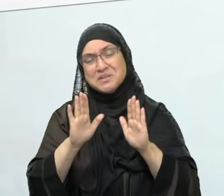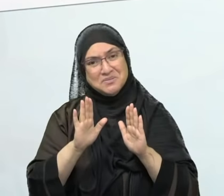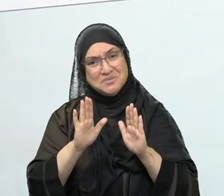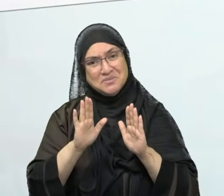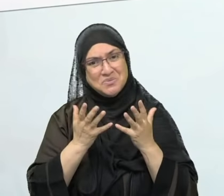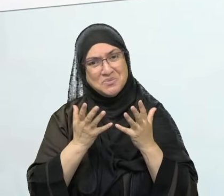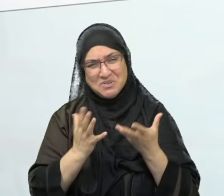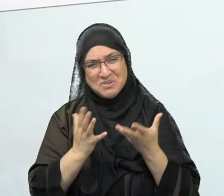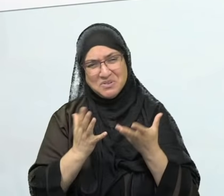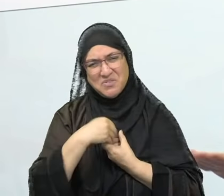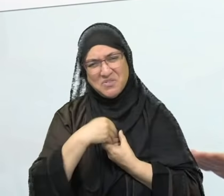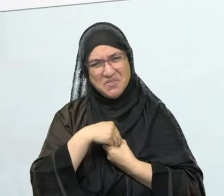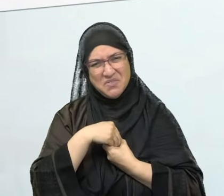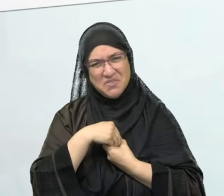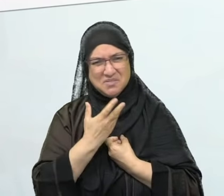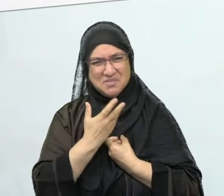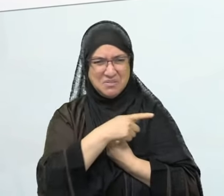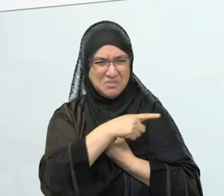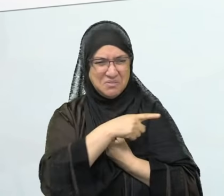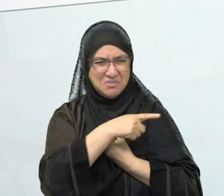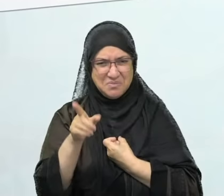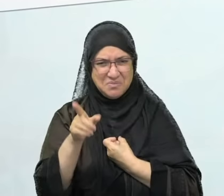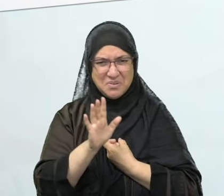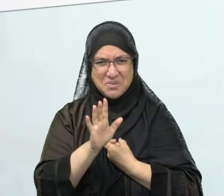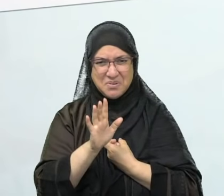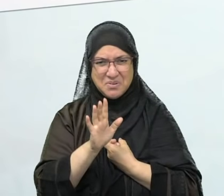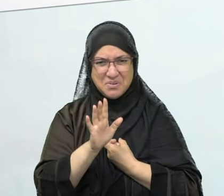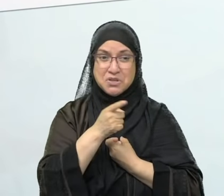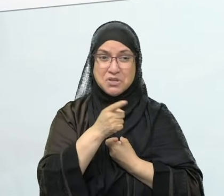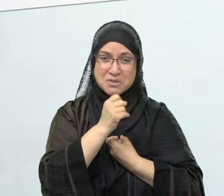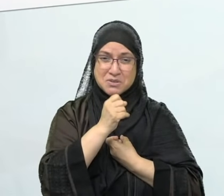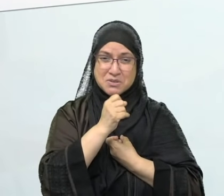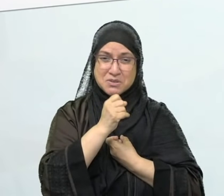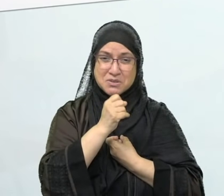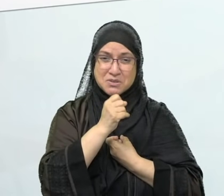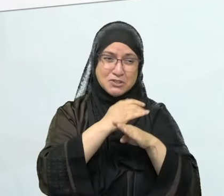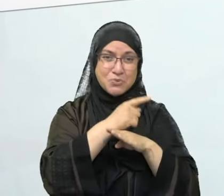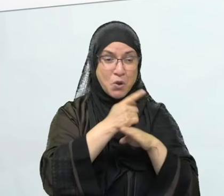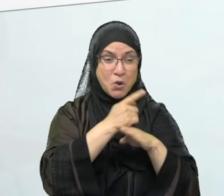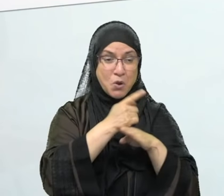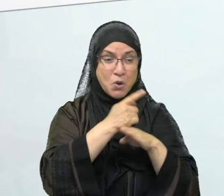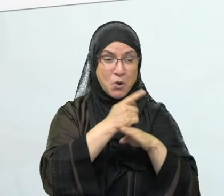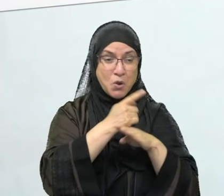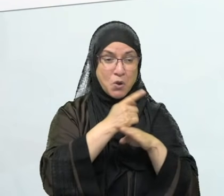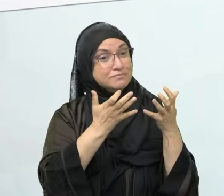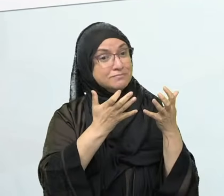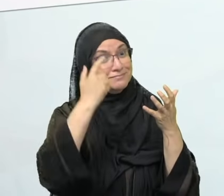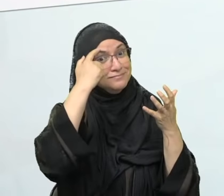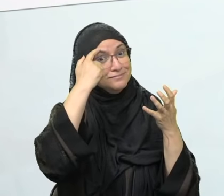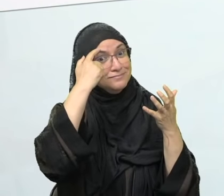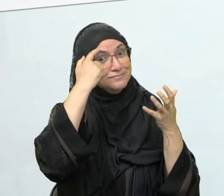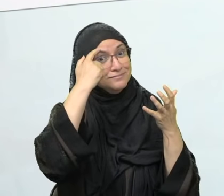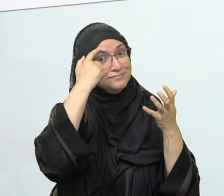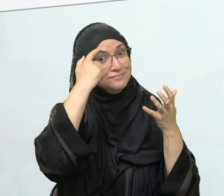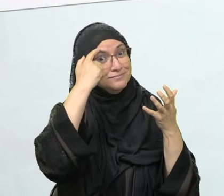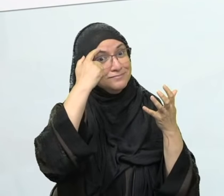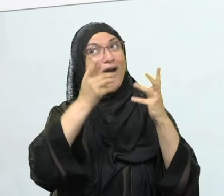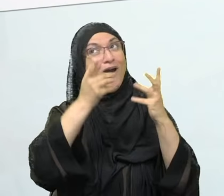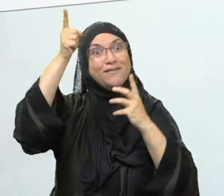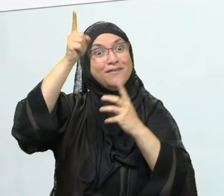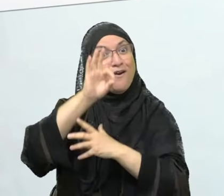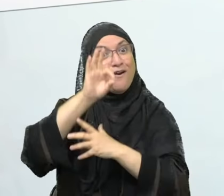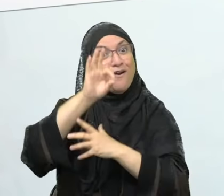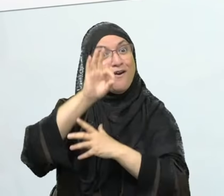us from it in our dealings, in our business, in our family, in our personal relationships, in our community relationship. May Allah